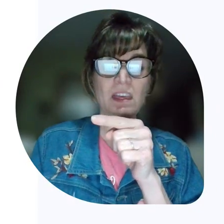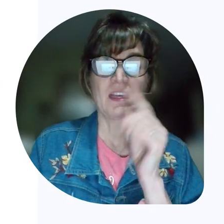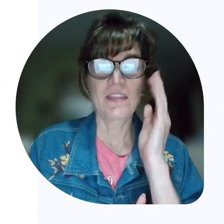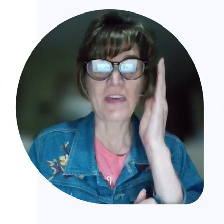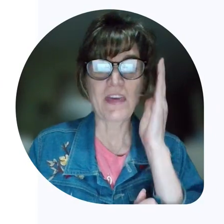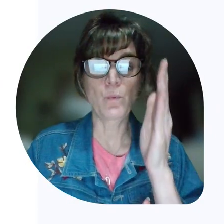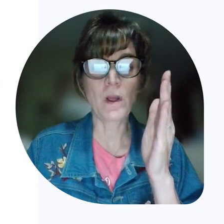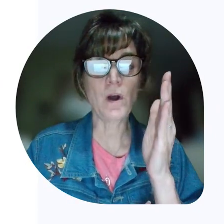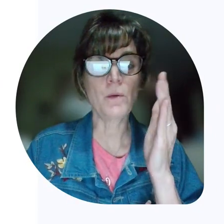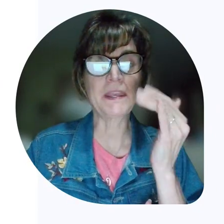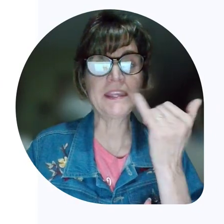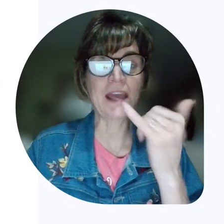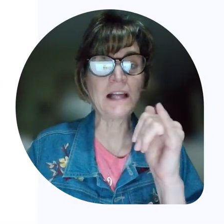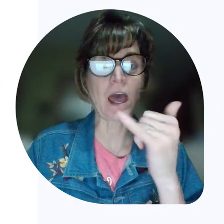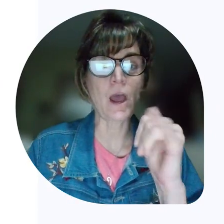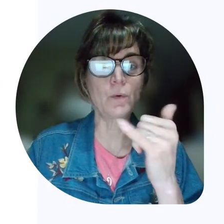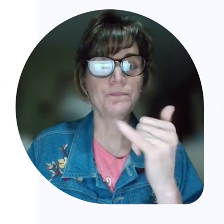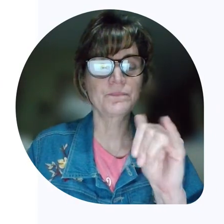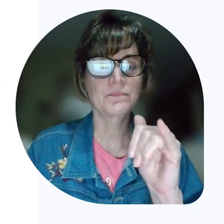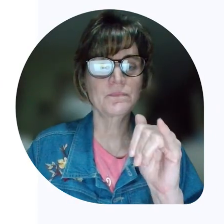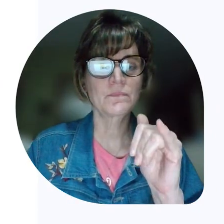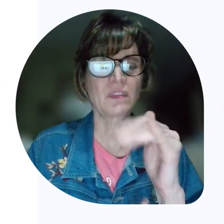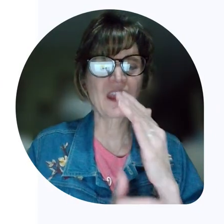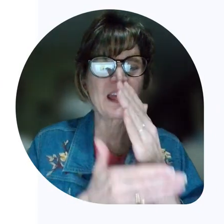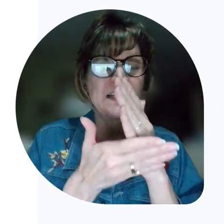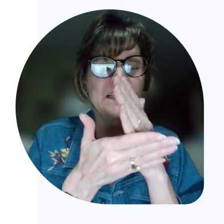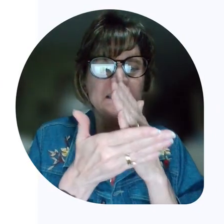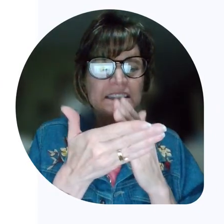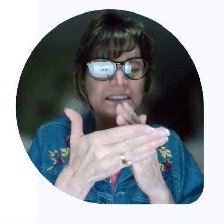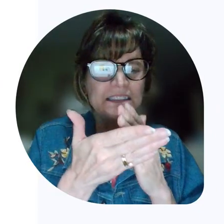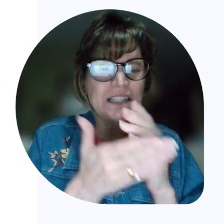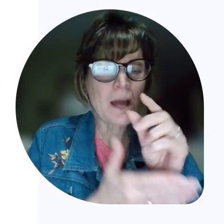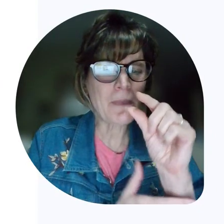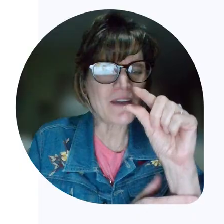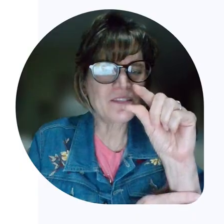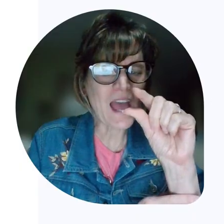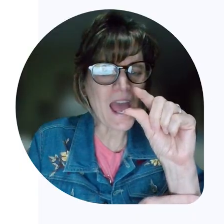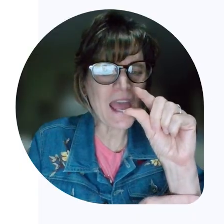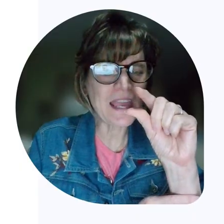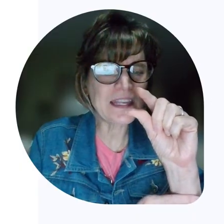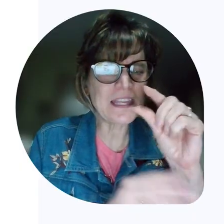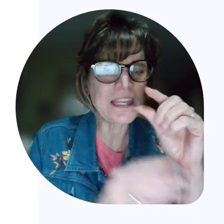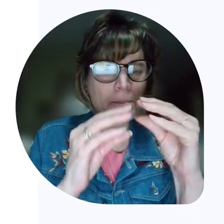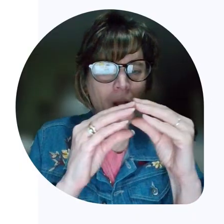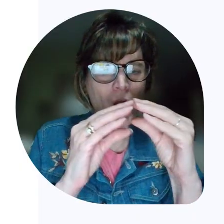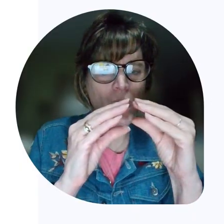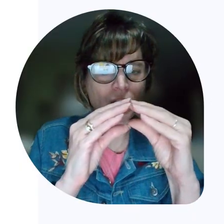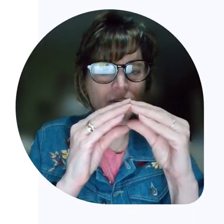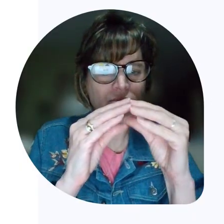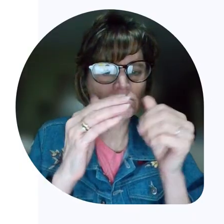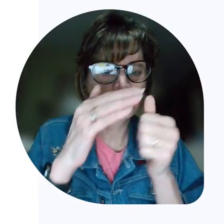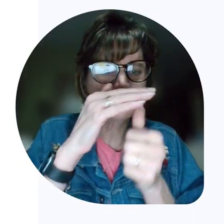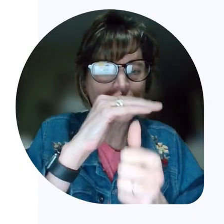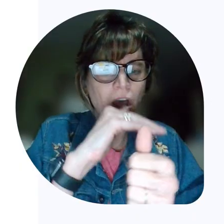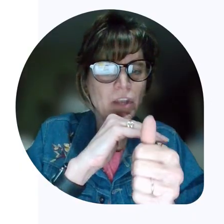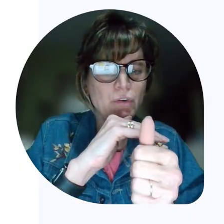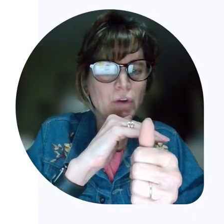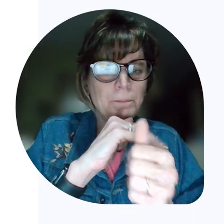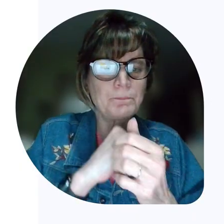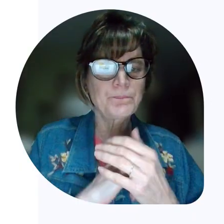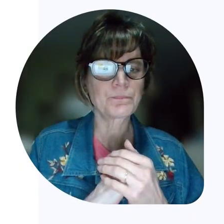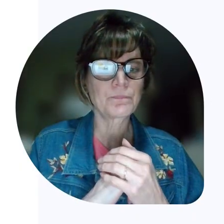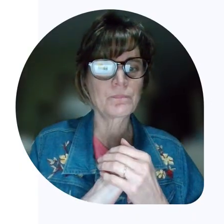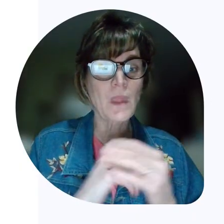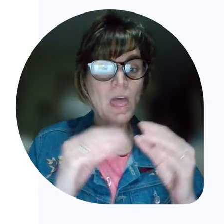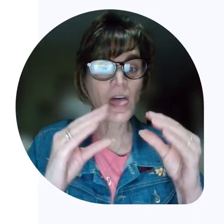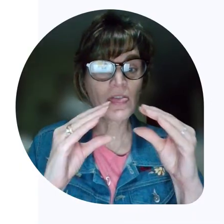They will be yellow. Some have a tiny ball under